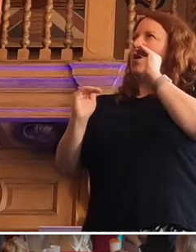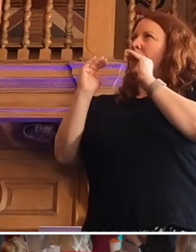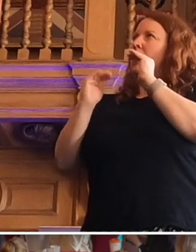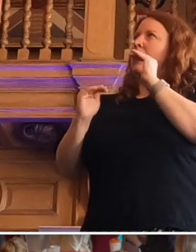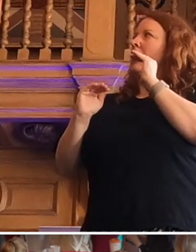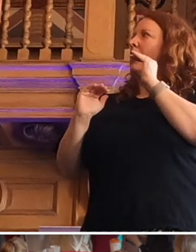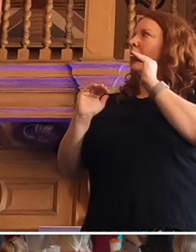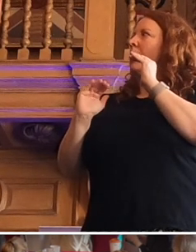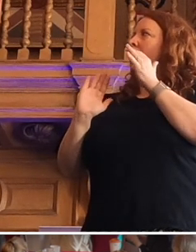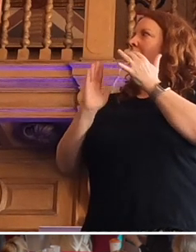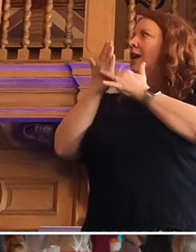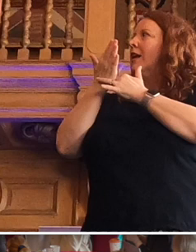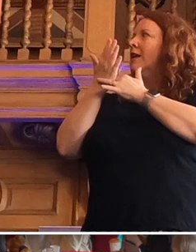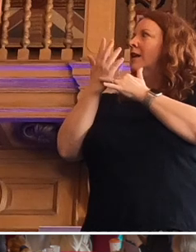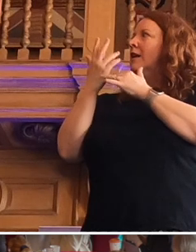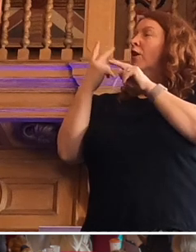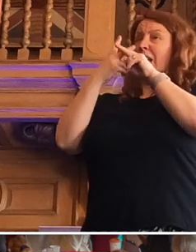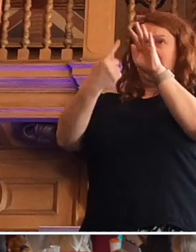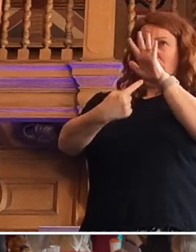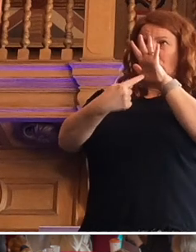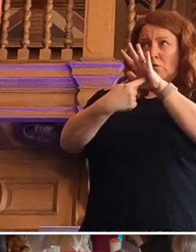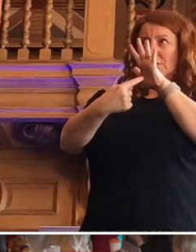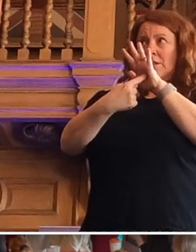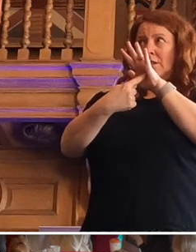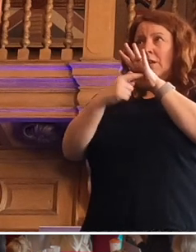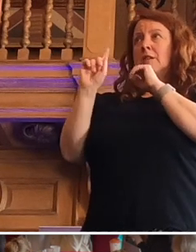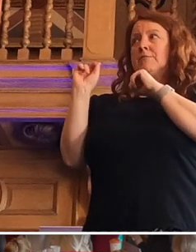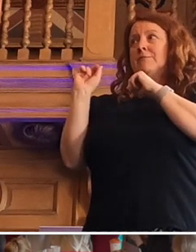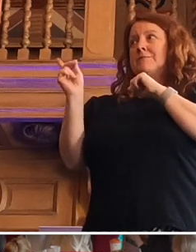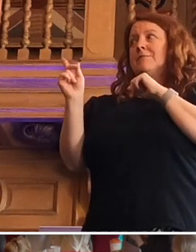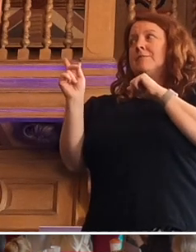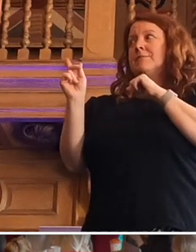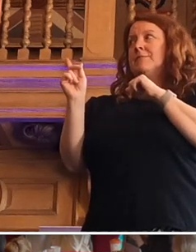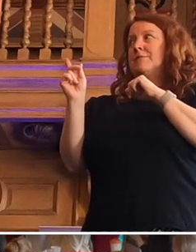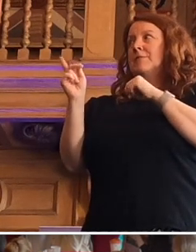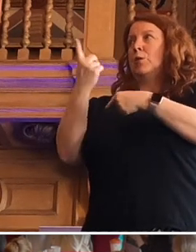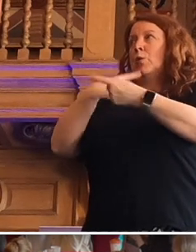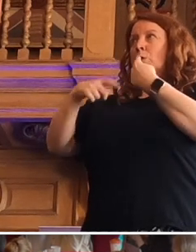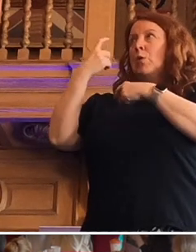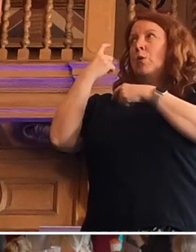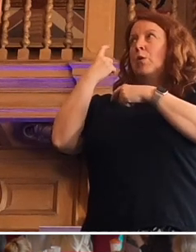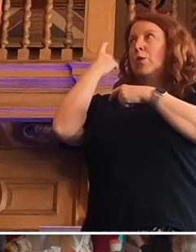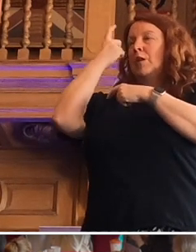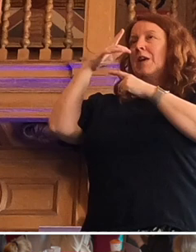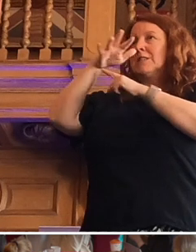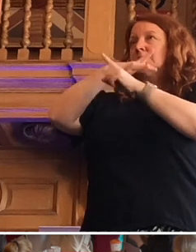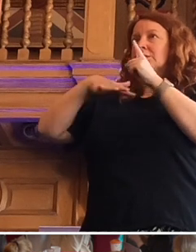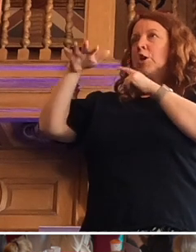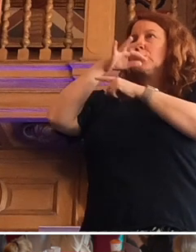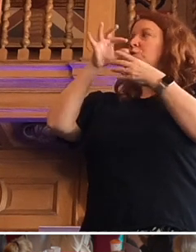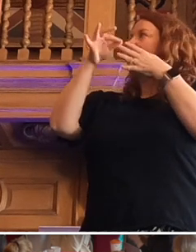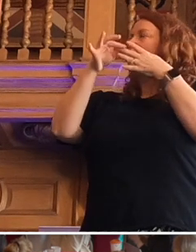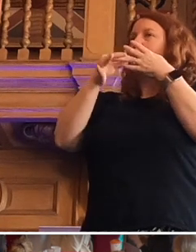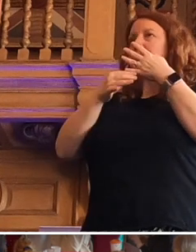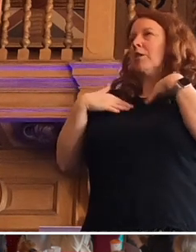in access to care are extremely important, but we're concerned with the social determinants of